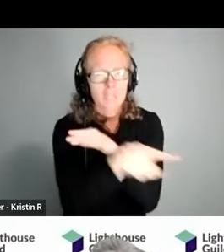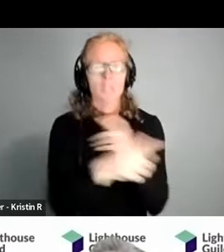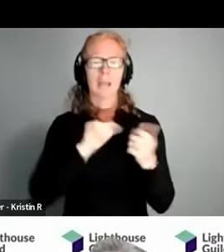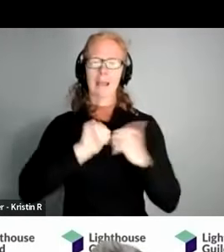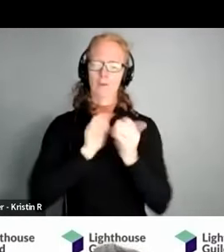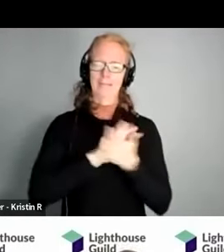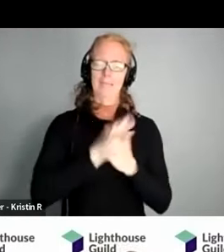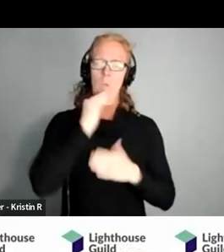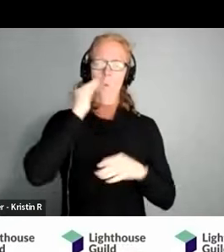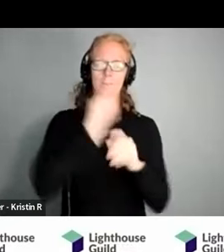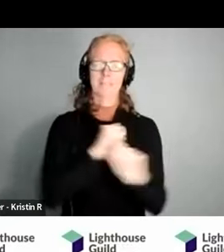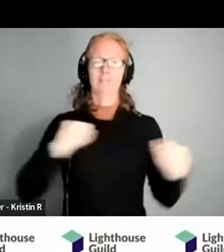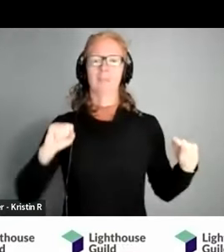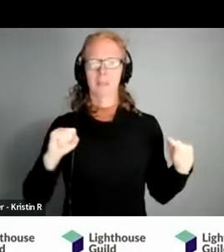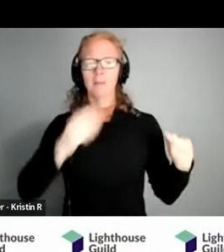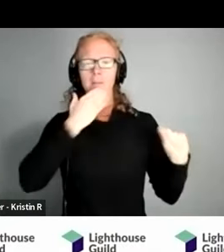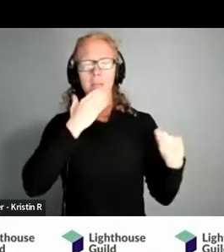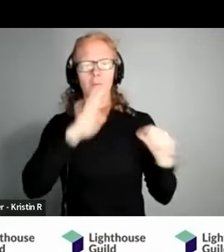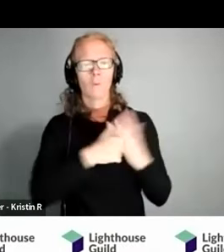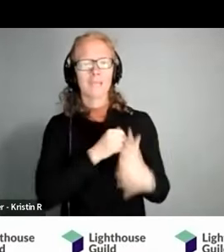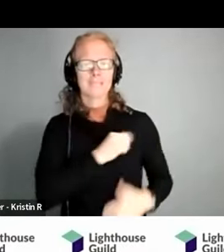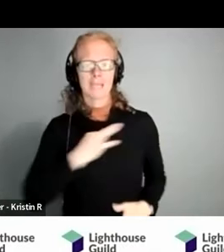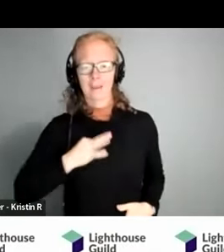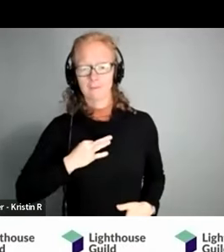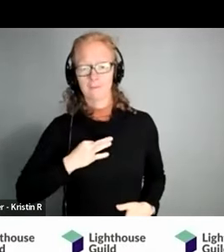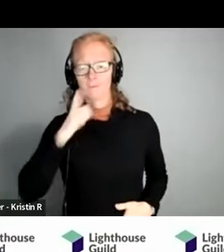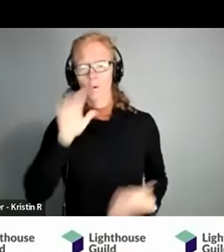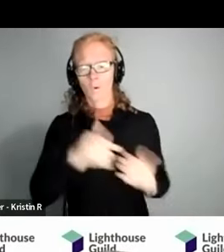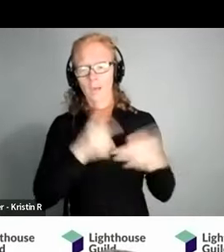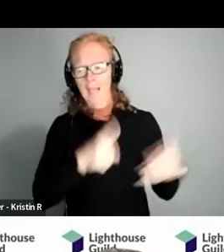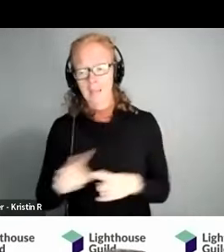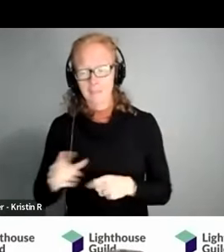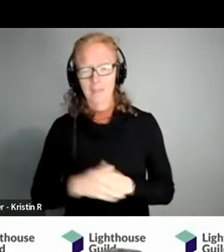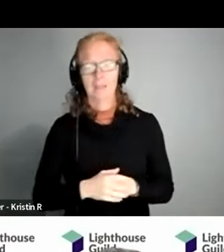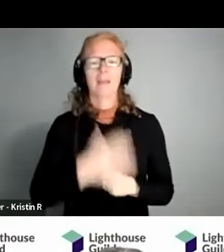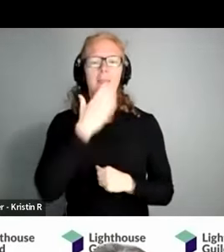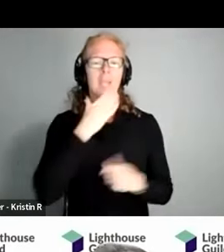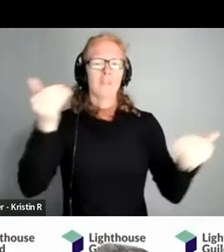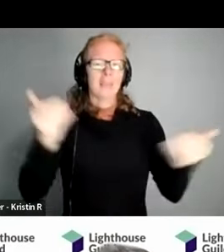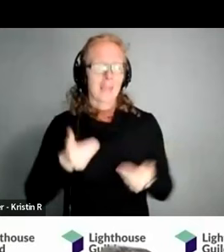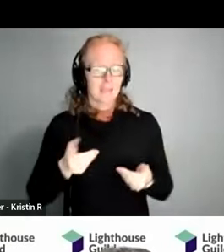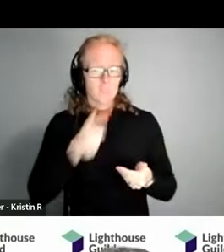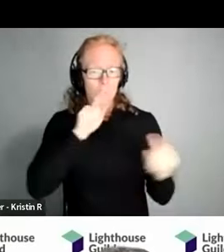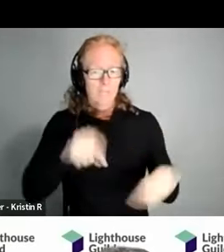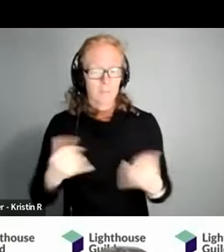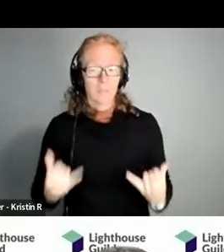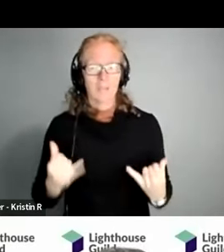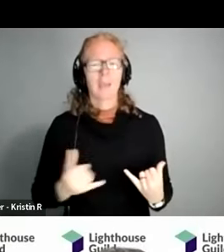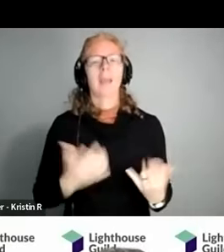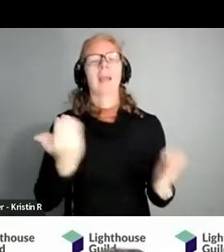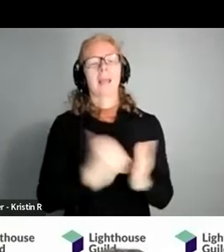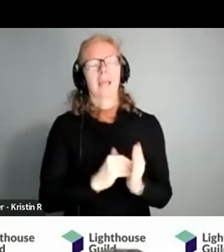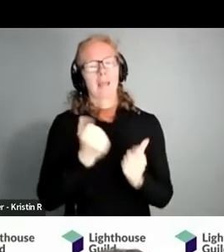safely again thank you to my staff for making this all happen thank you to our guests and again